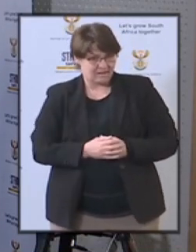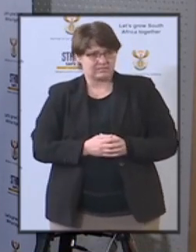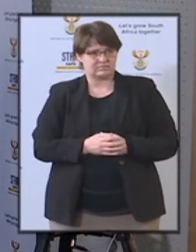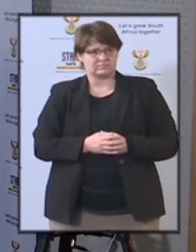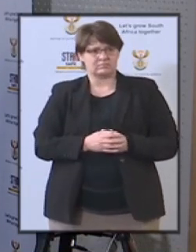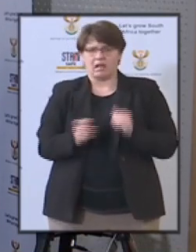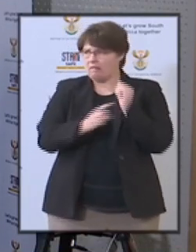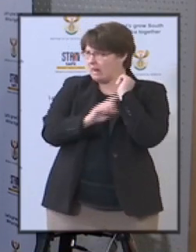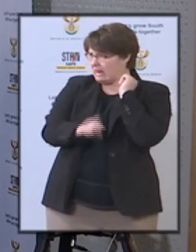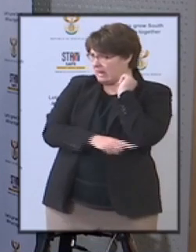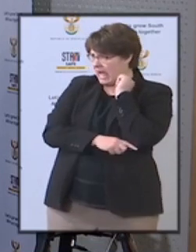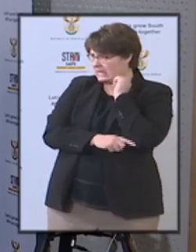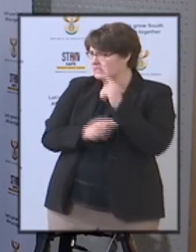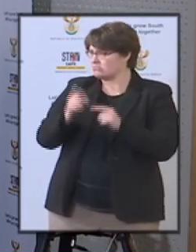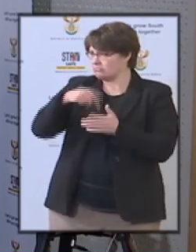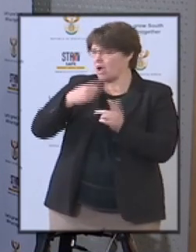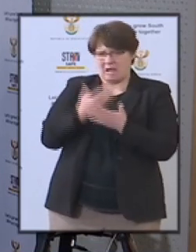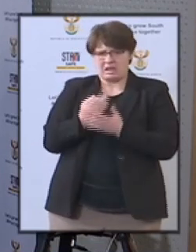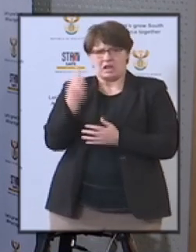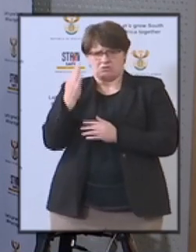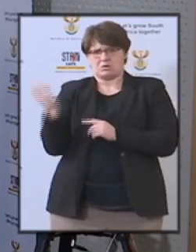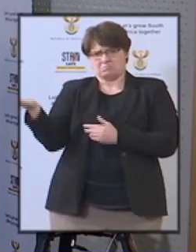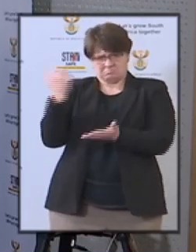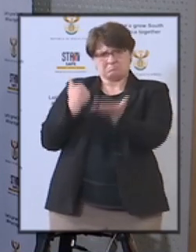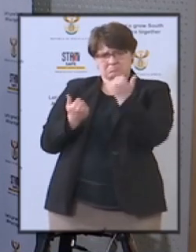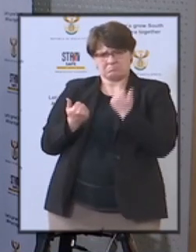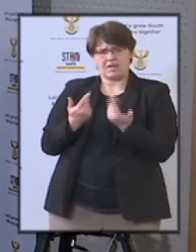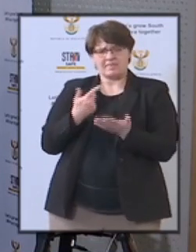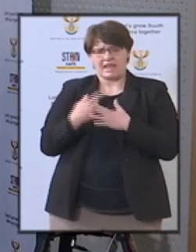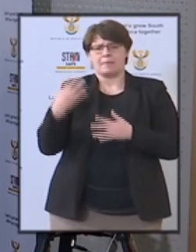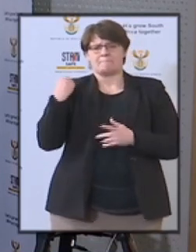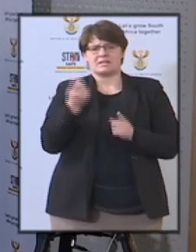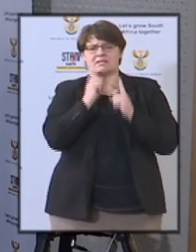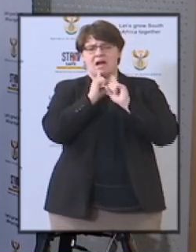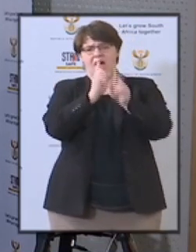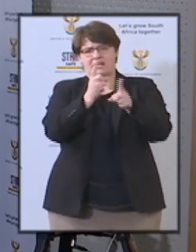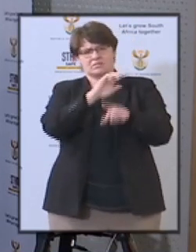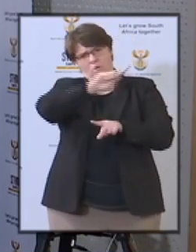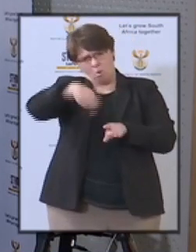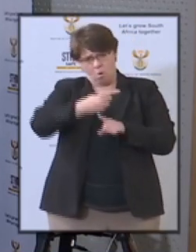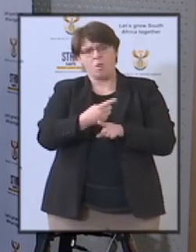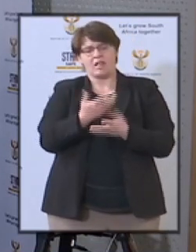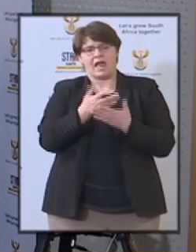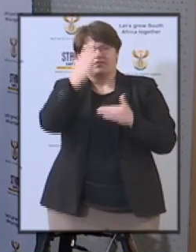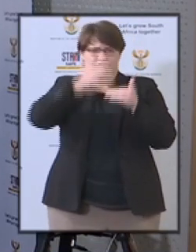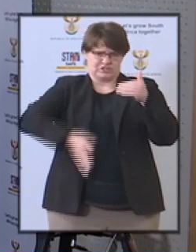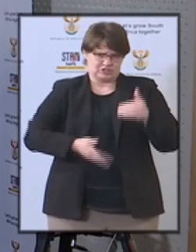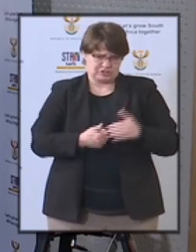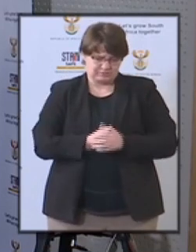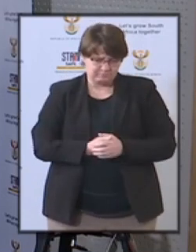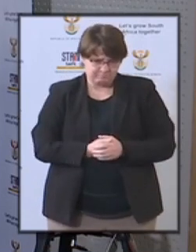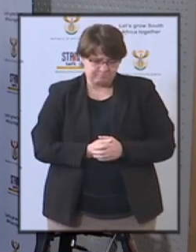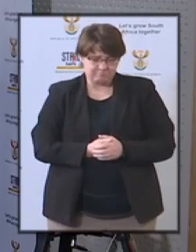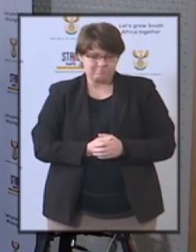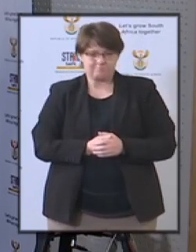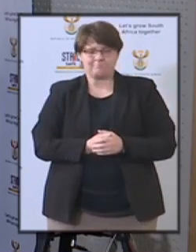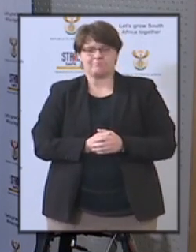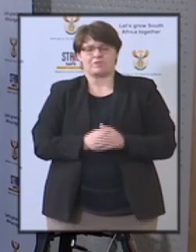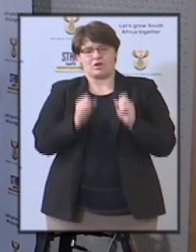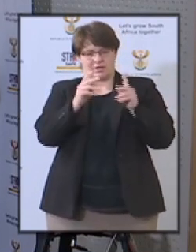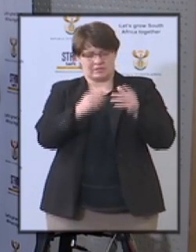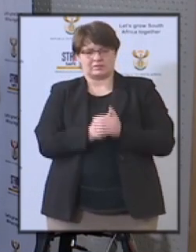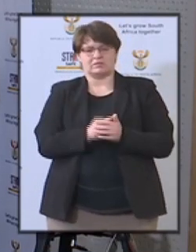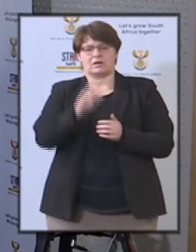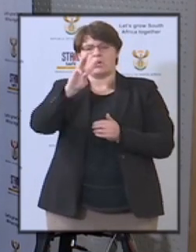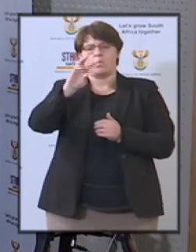the last round let's let's have all those questions and then minister can just wrap up and answer all the questions wong